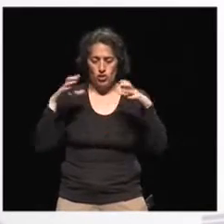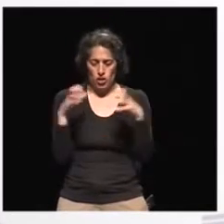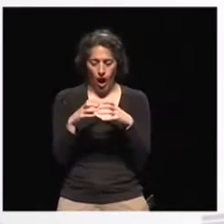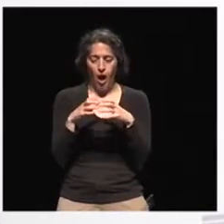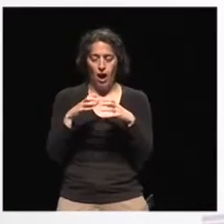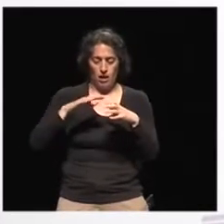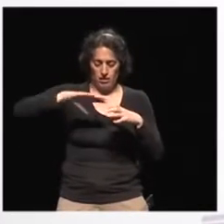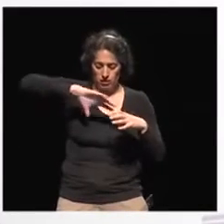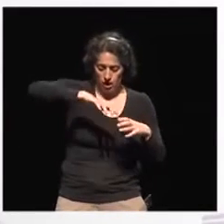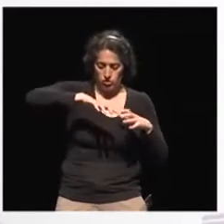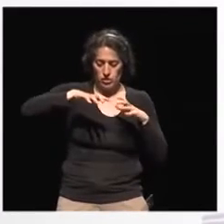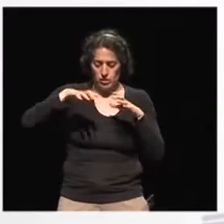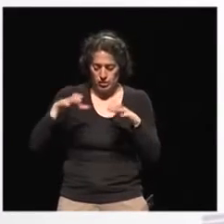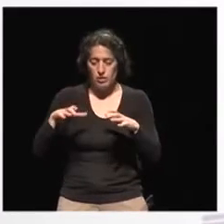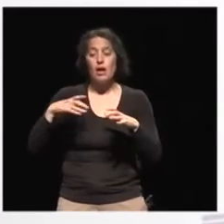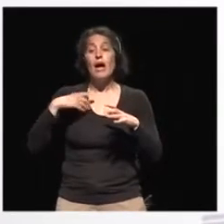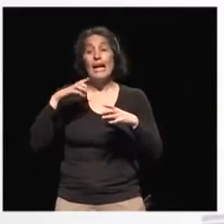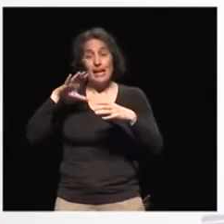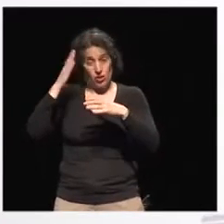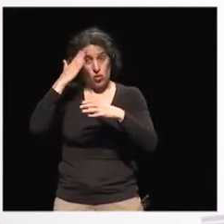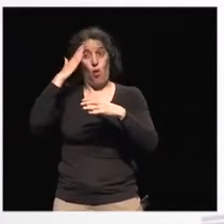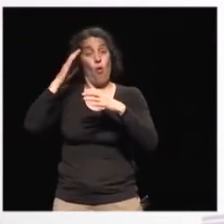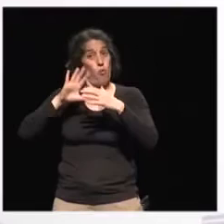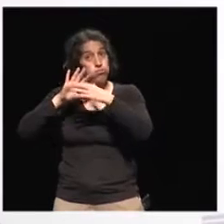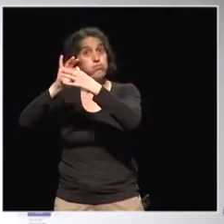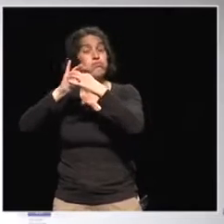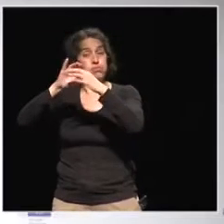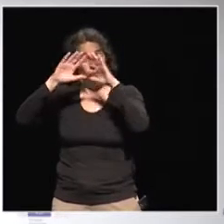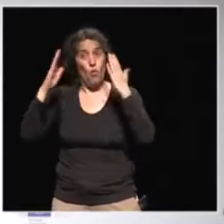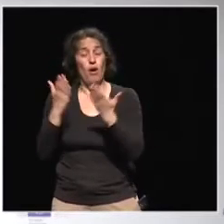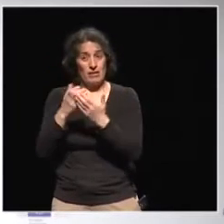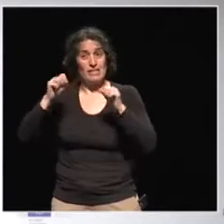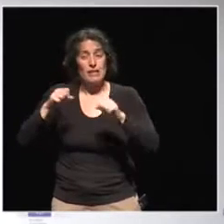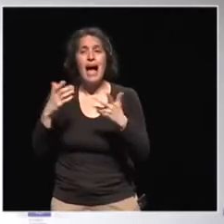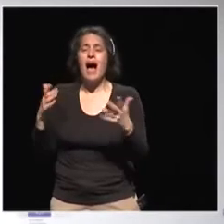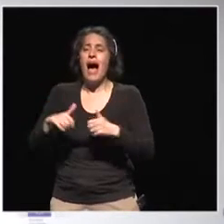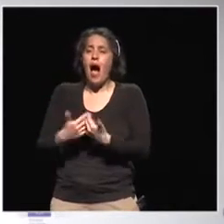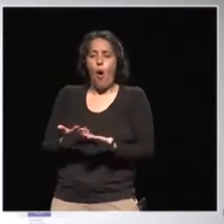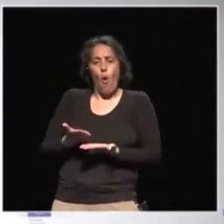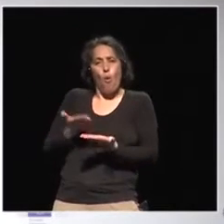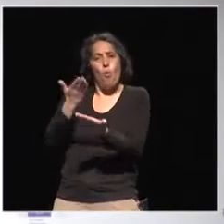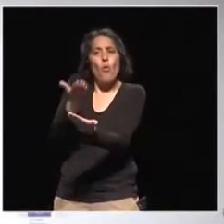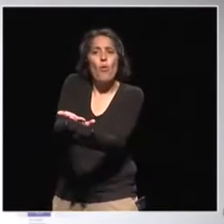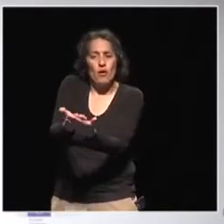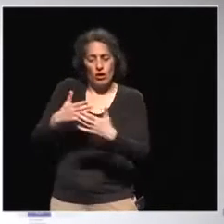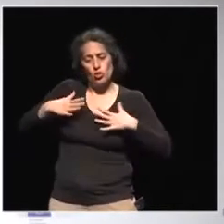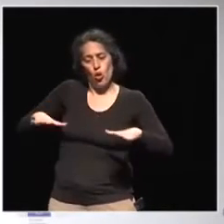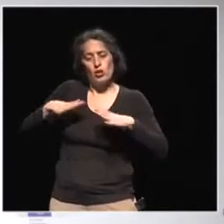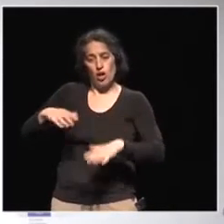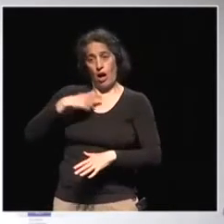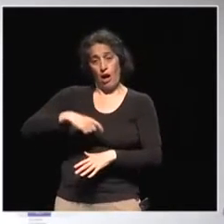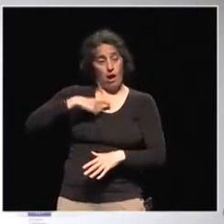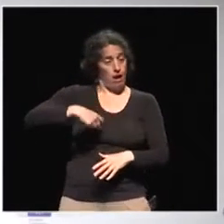how to be active citizens, active global citizens. And so there is a lot to be done. And that's why here I